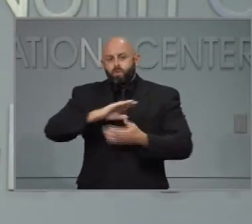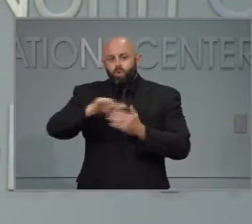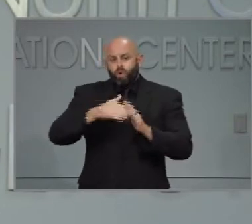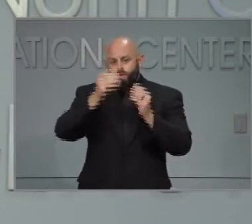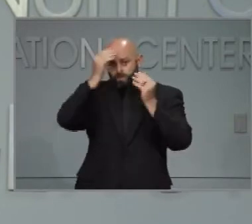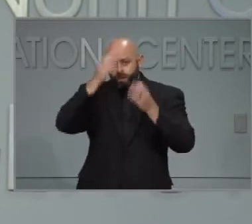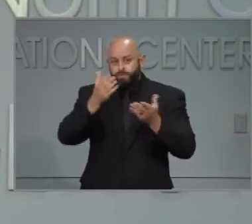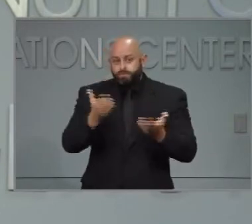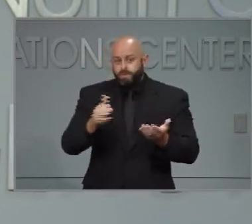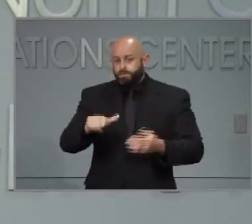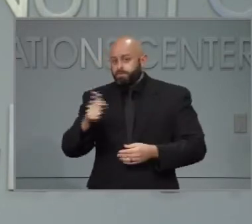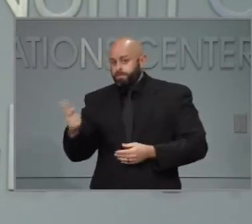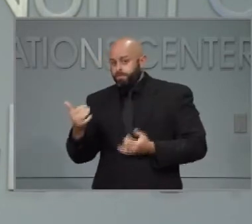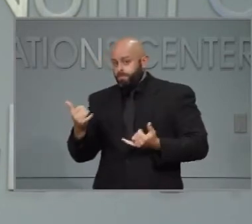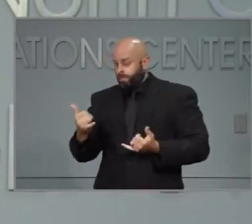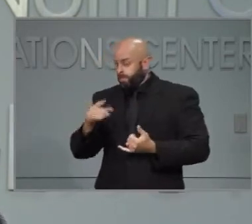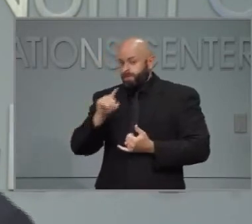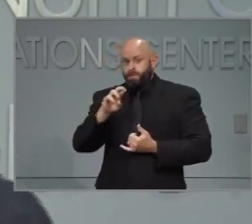Cohen.